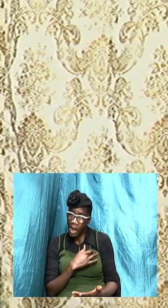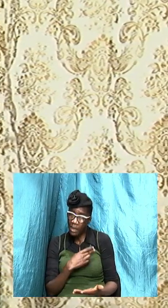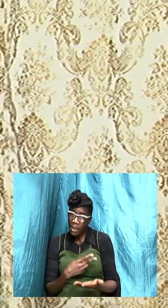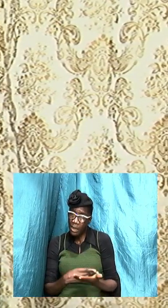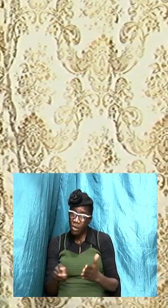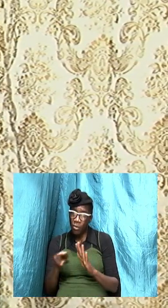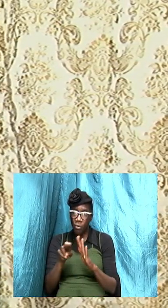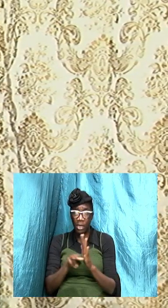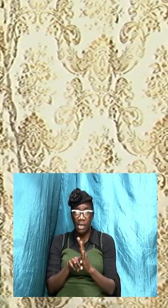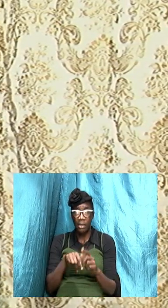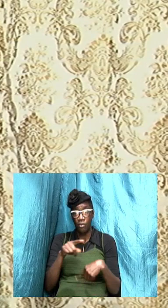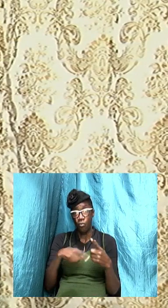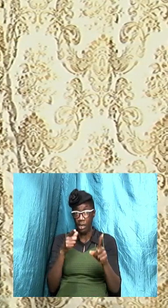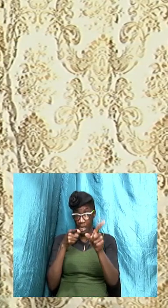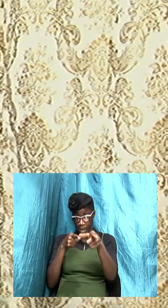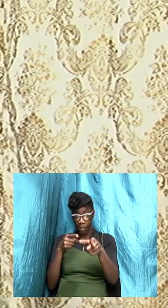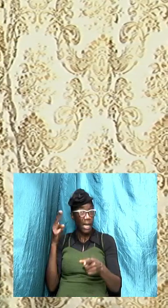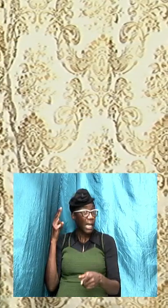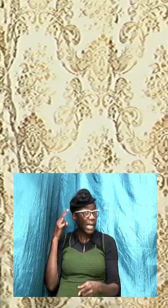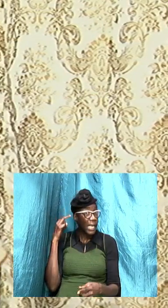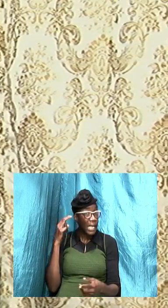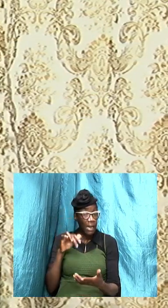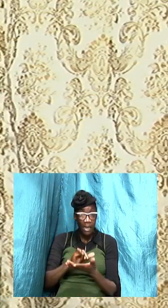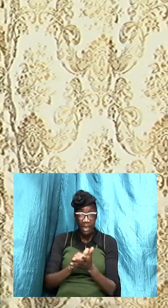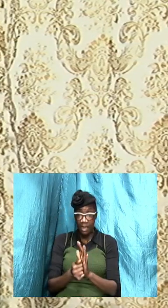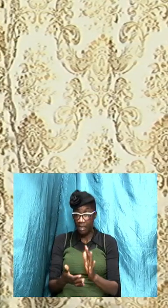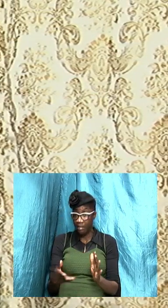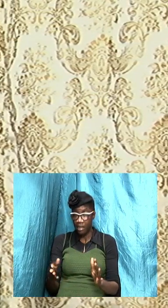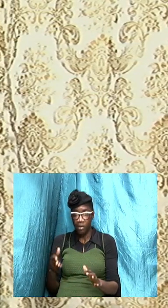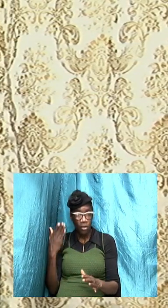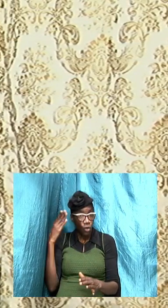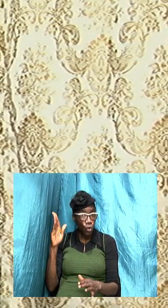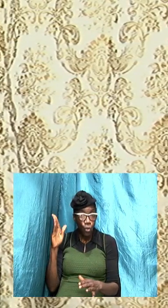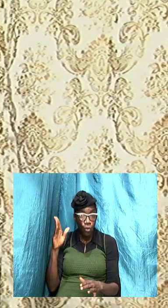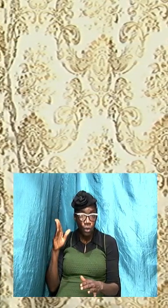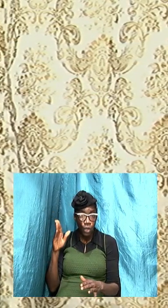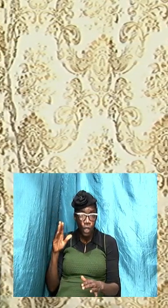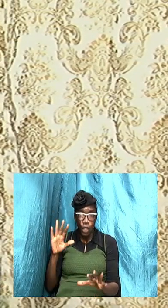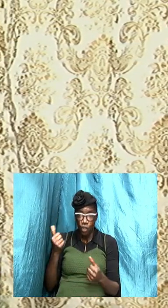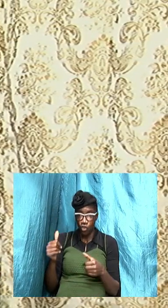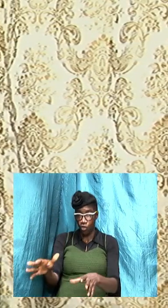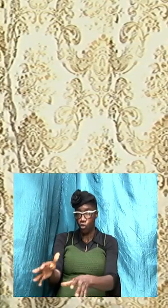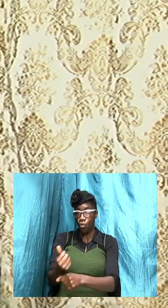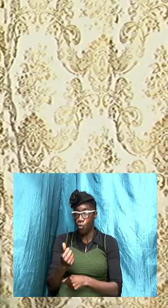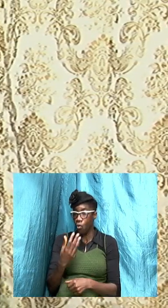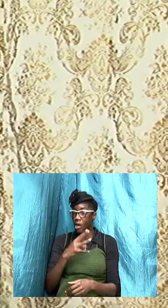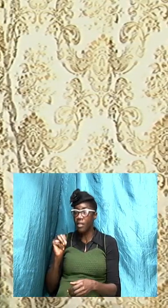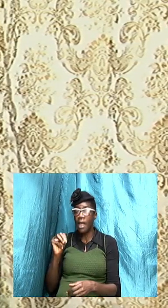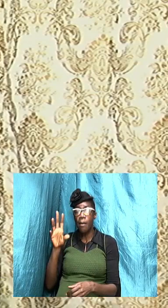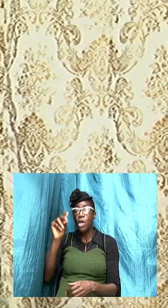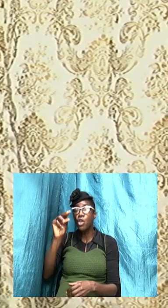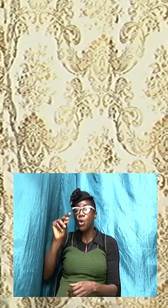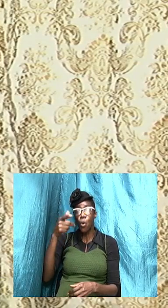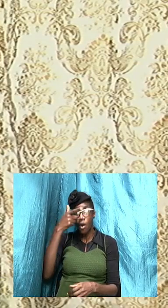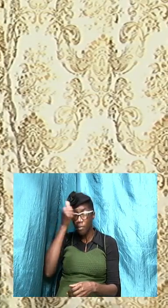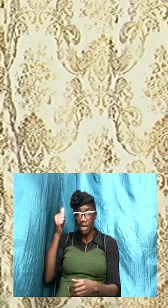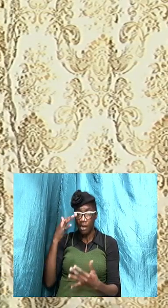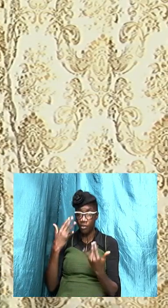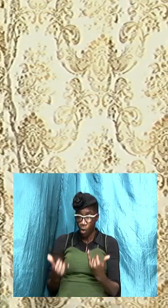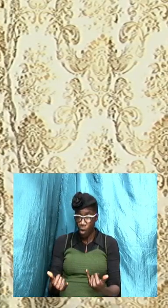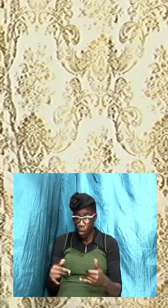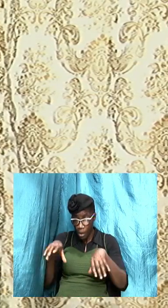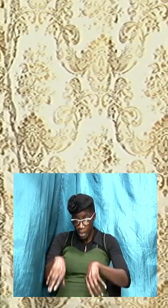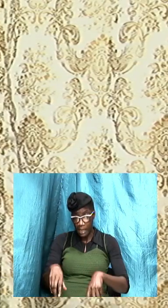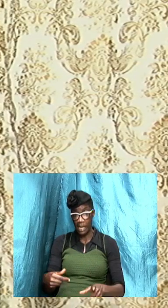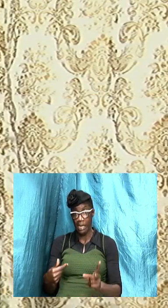hear these things I don't take lightly to them because how can I put away that